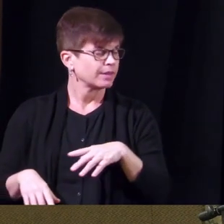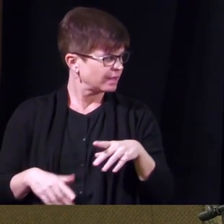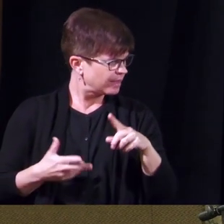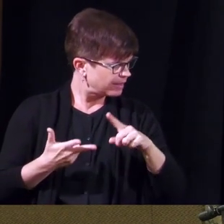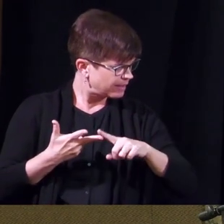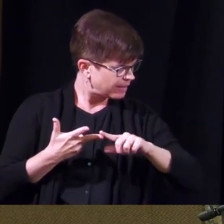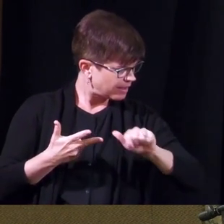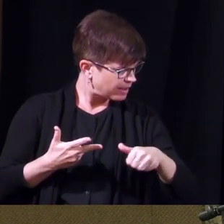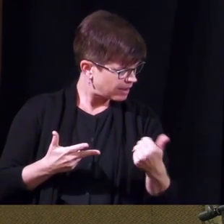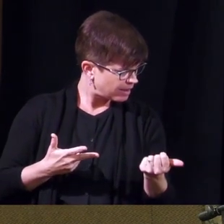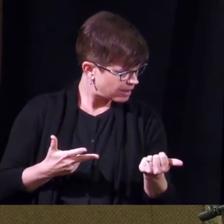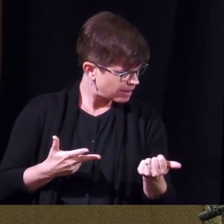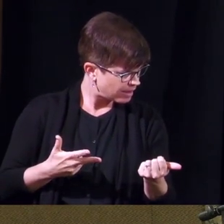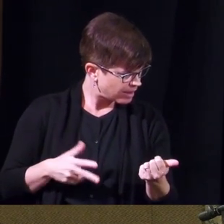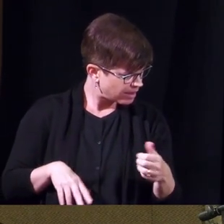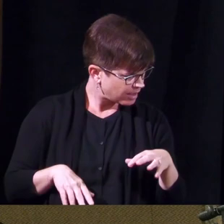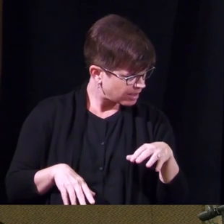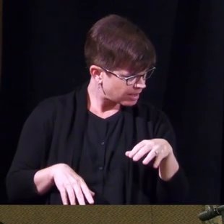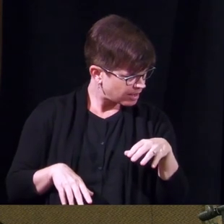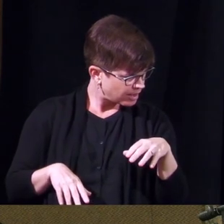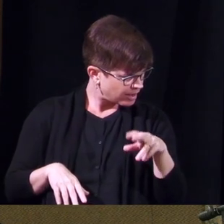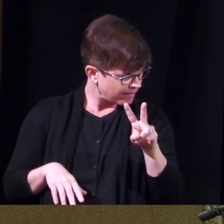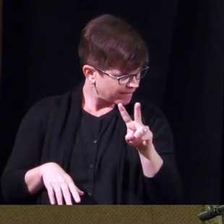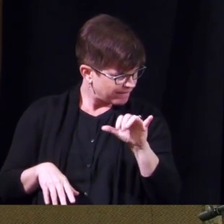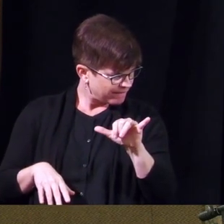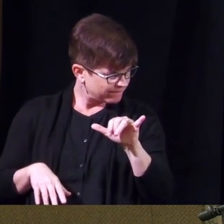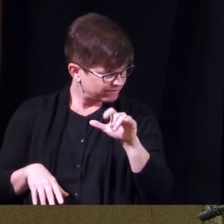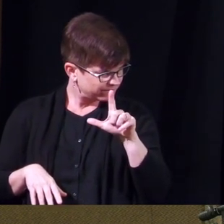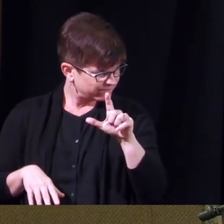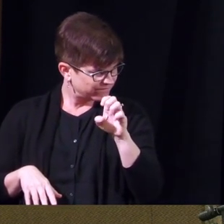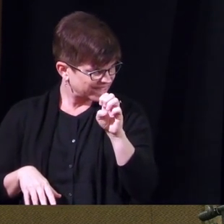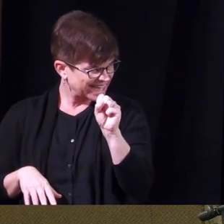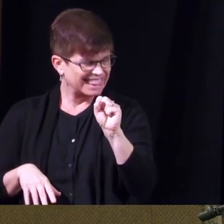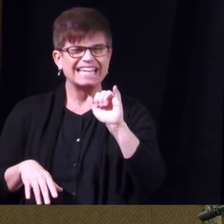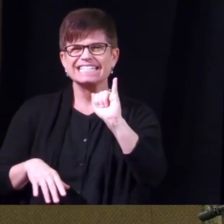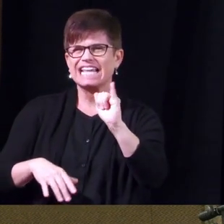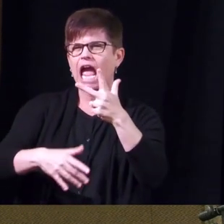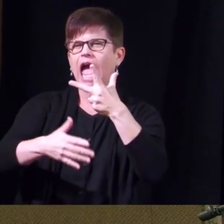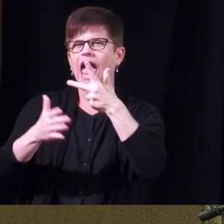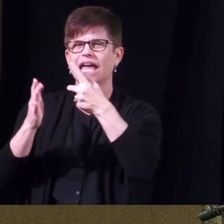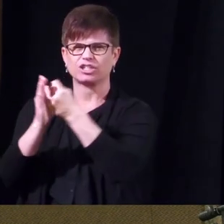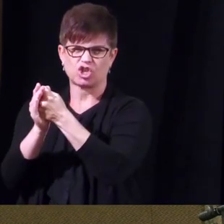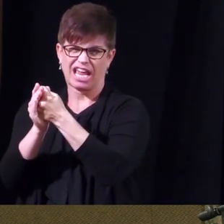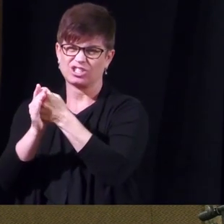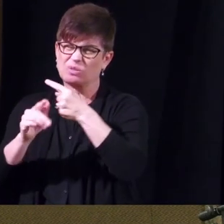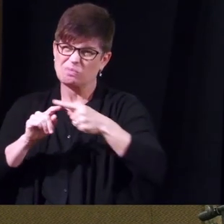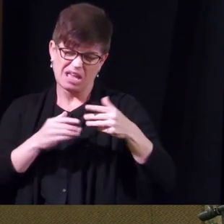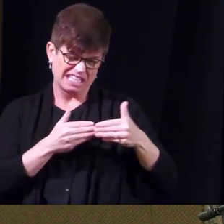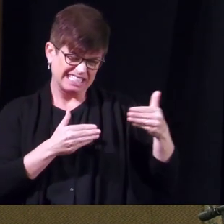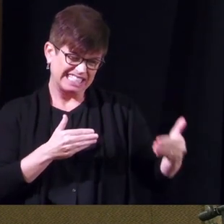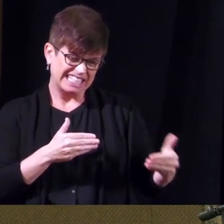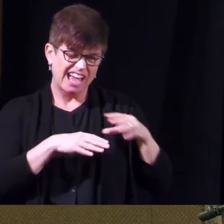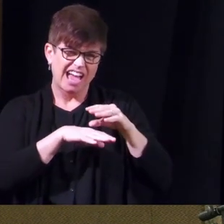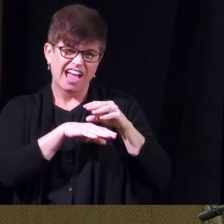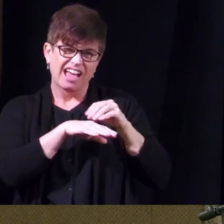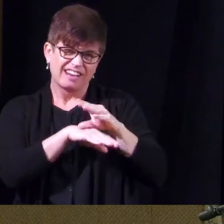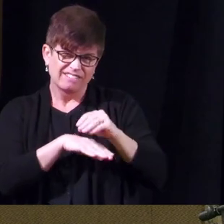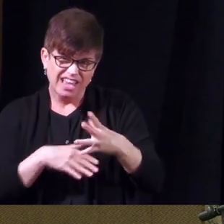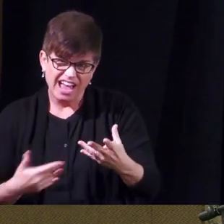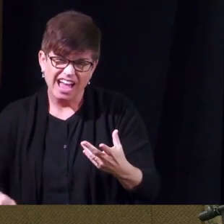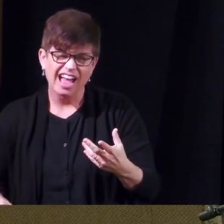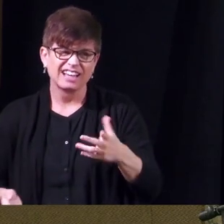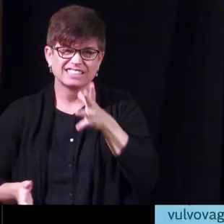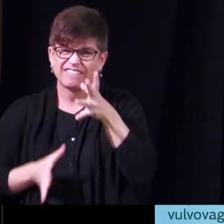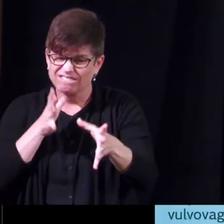one for low sexual desire the patient gives themselves an injection it can include nausea vomiting flushing headache and skin